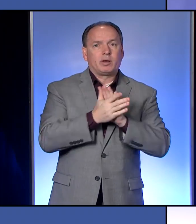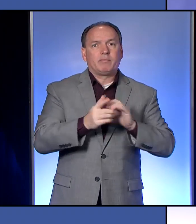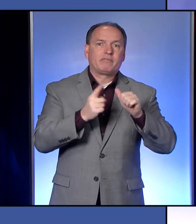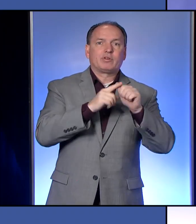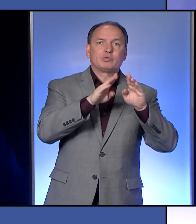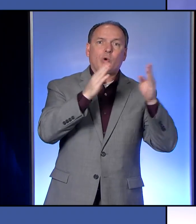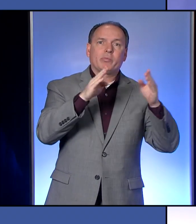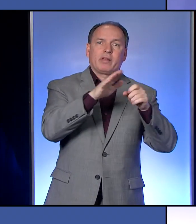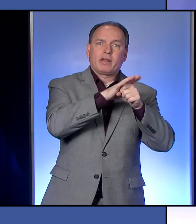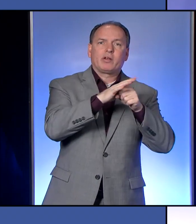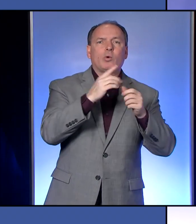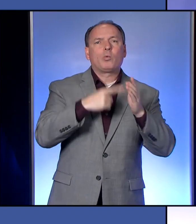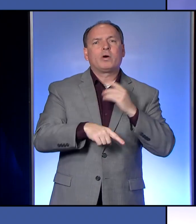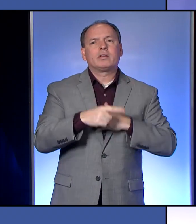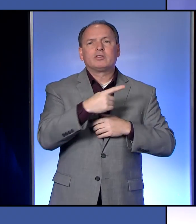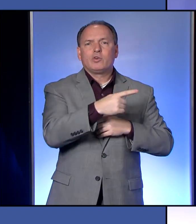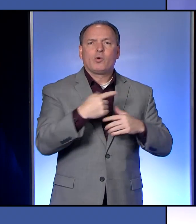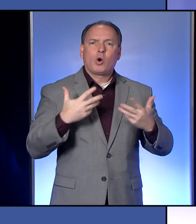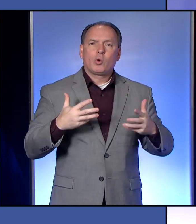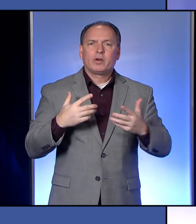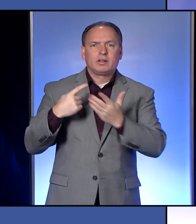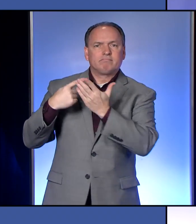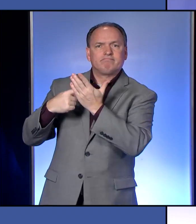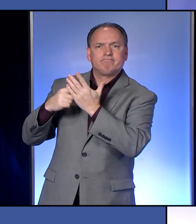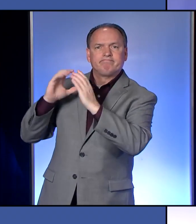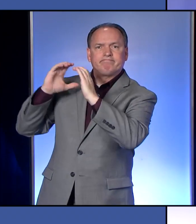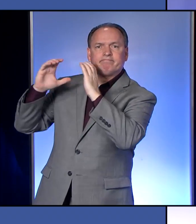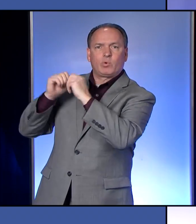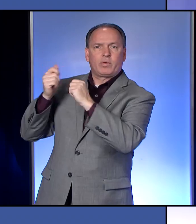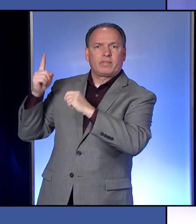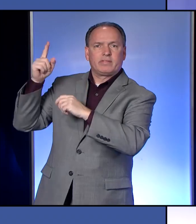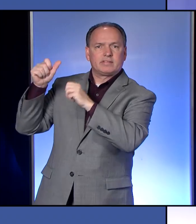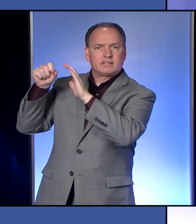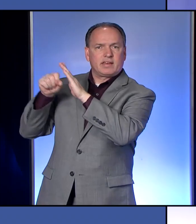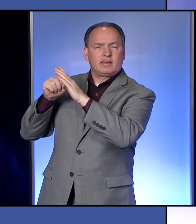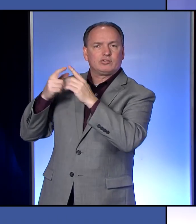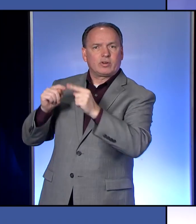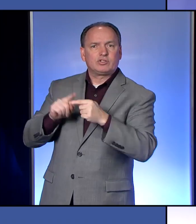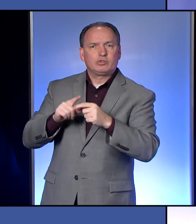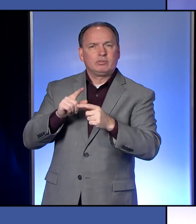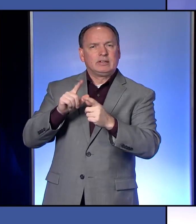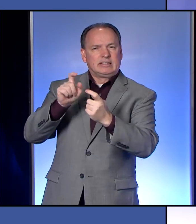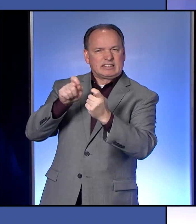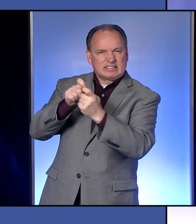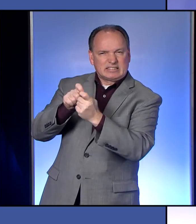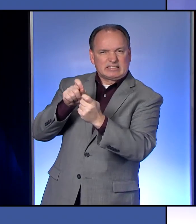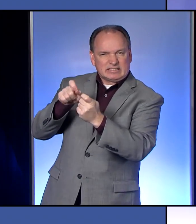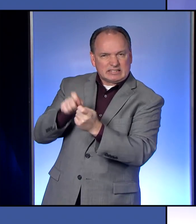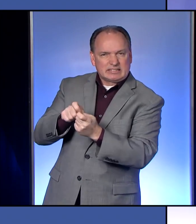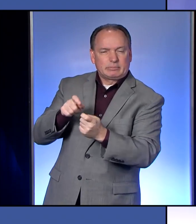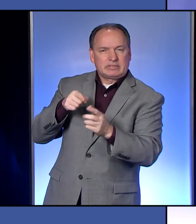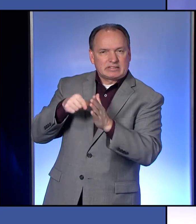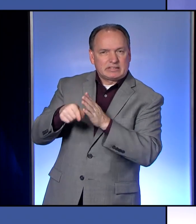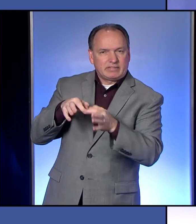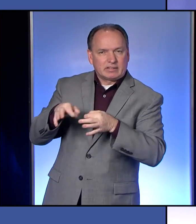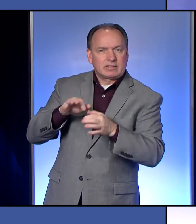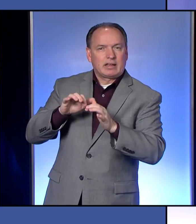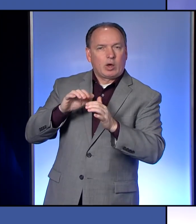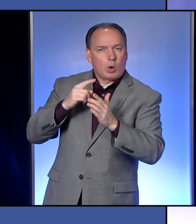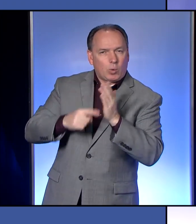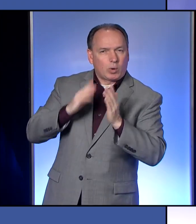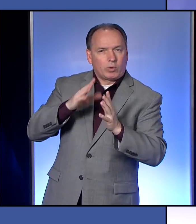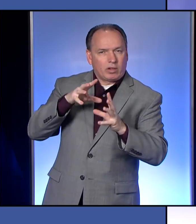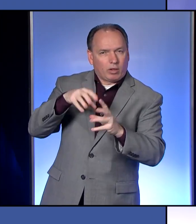to reopen. And then to what extent have you already been in communication with the state trying to nail down more specific details on what that will